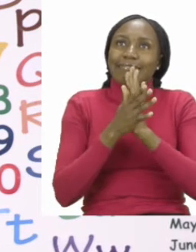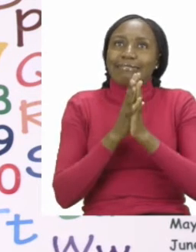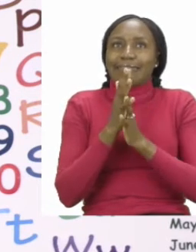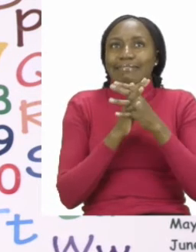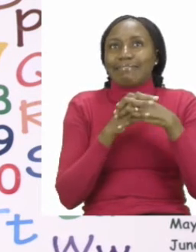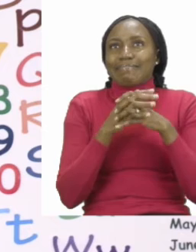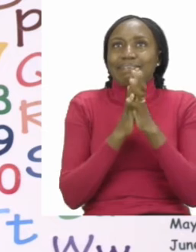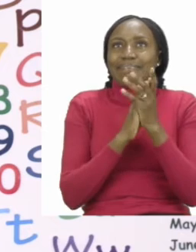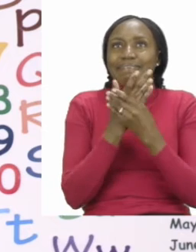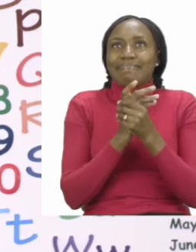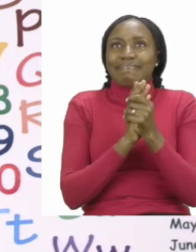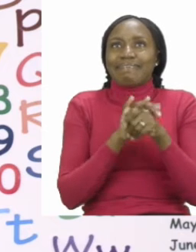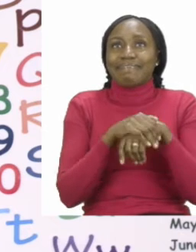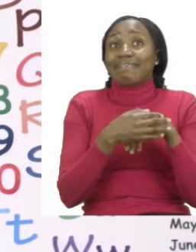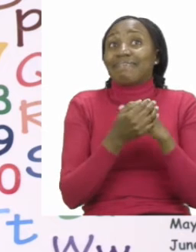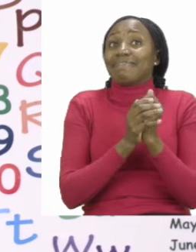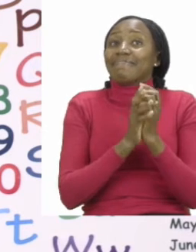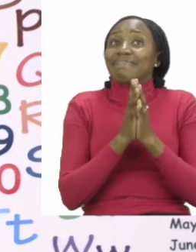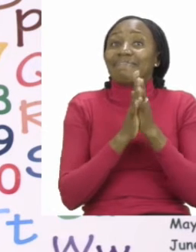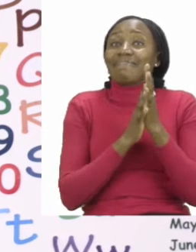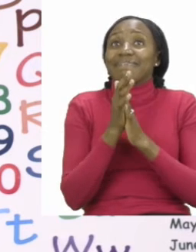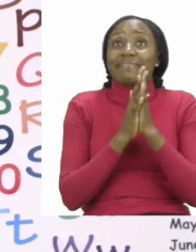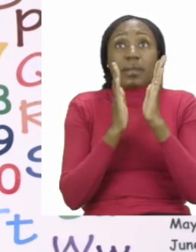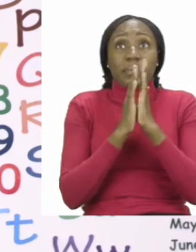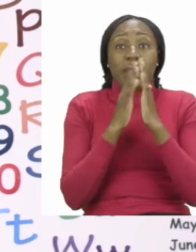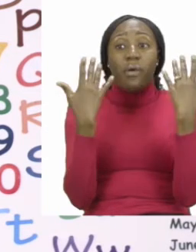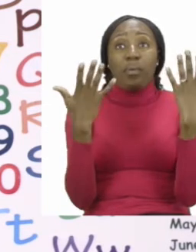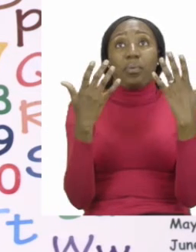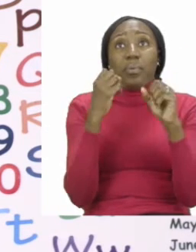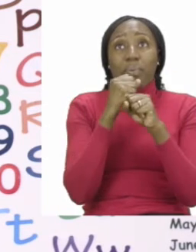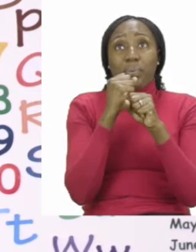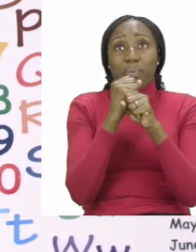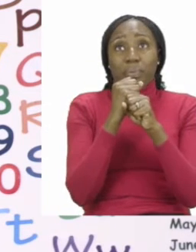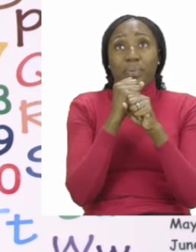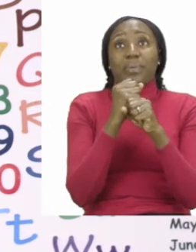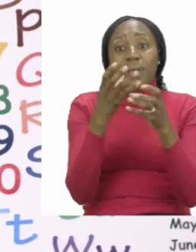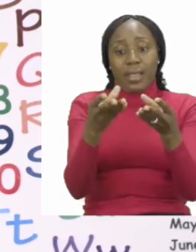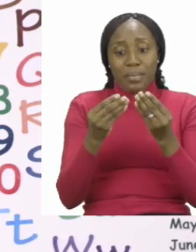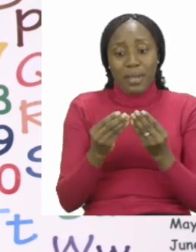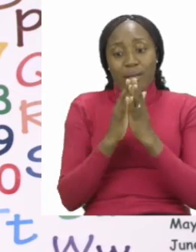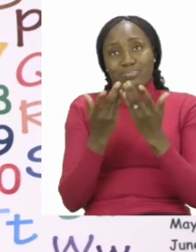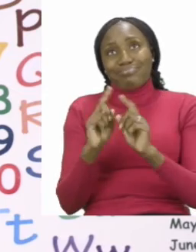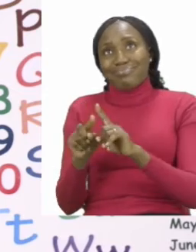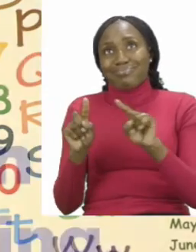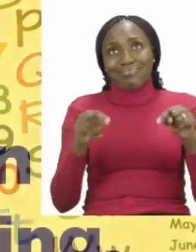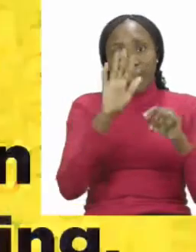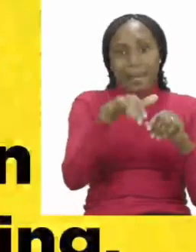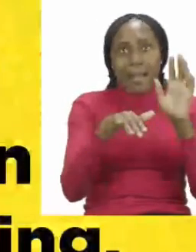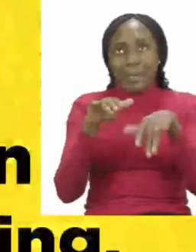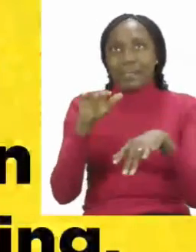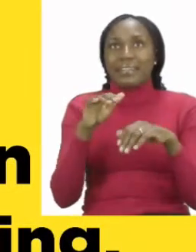very carefully. Please wait for your hands to dry before you touch anything.